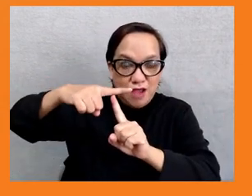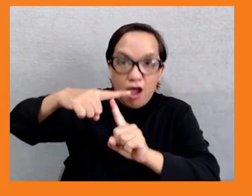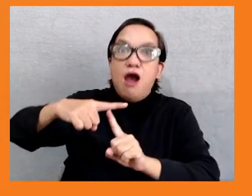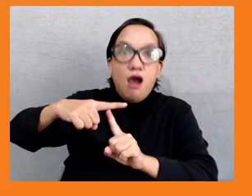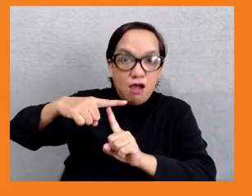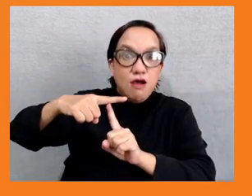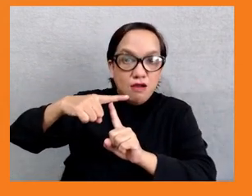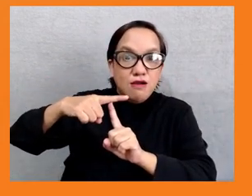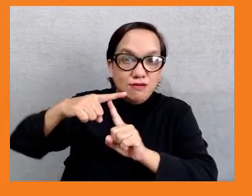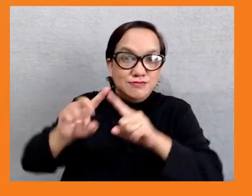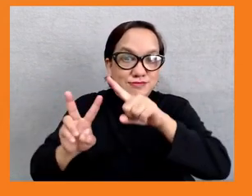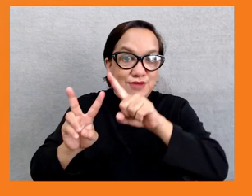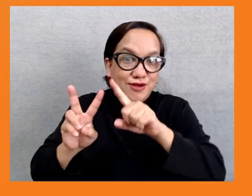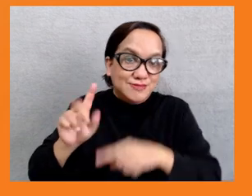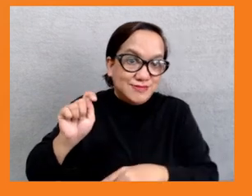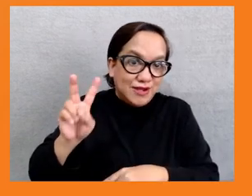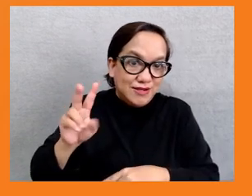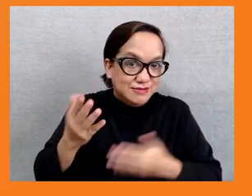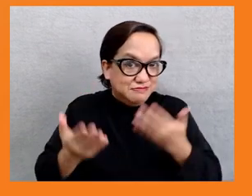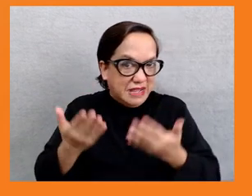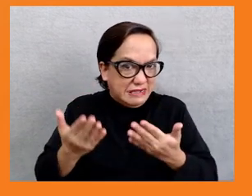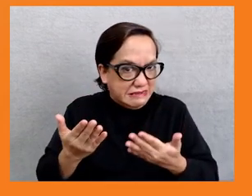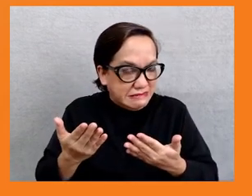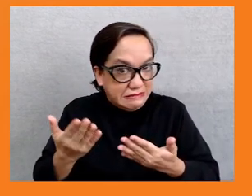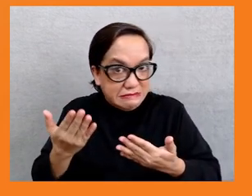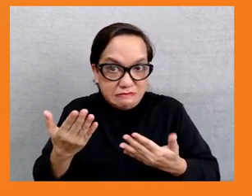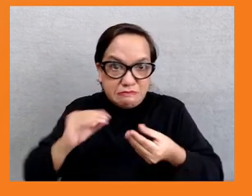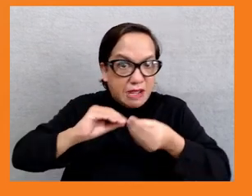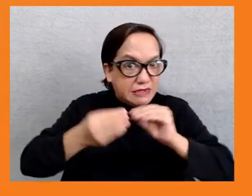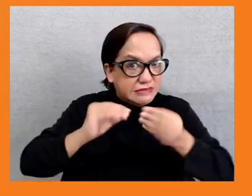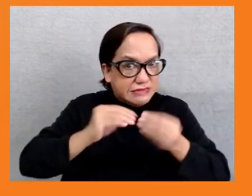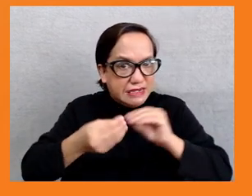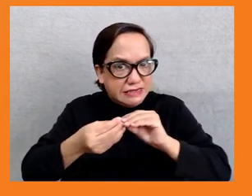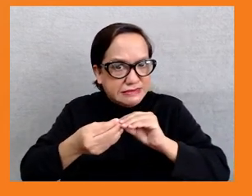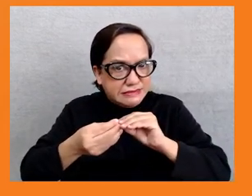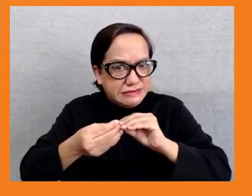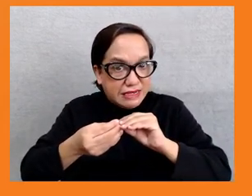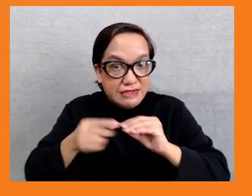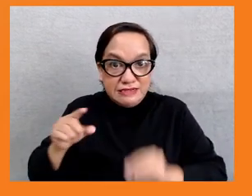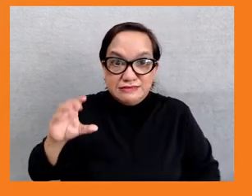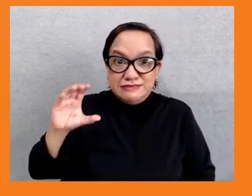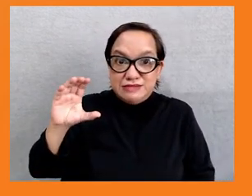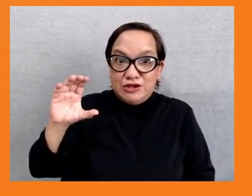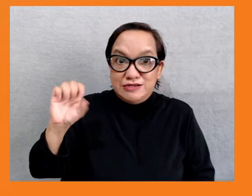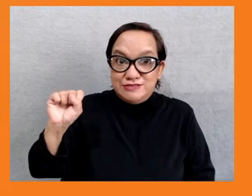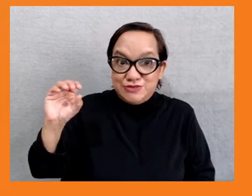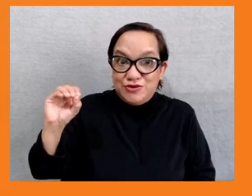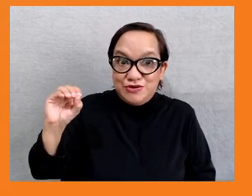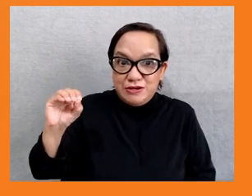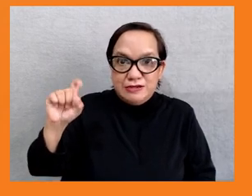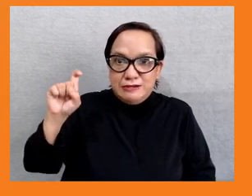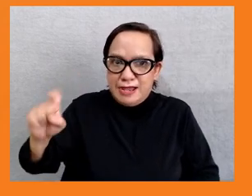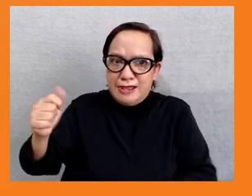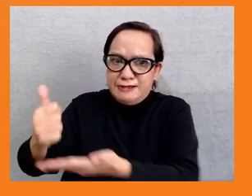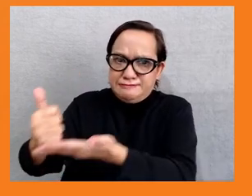a blind spot and civil society play a very important role in helping us identify the identify these blind